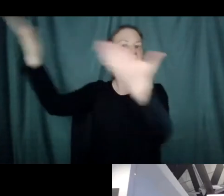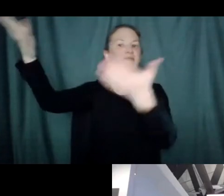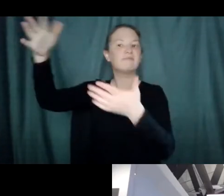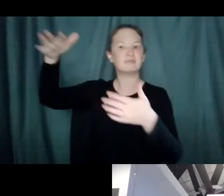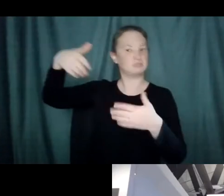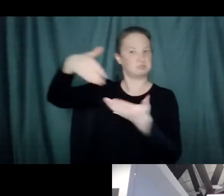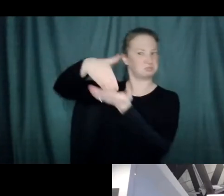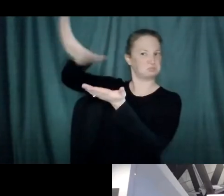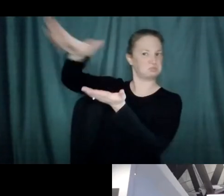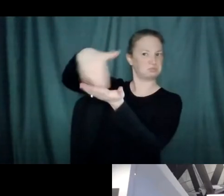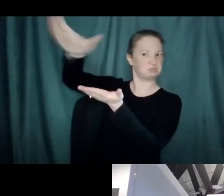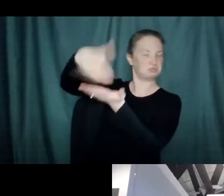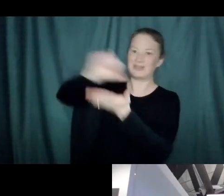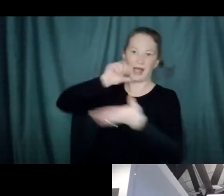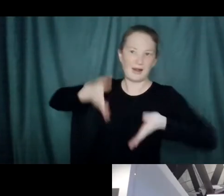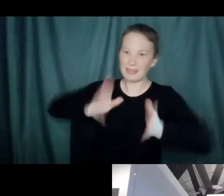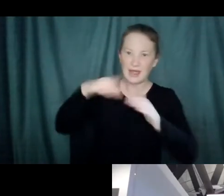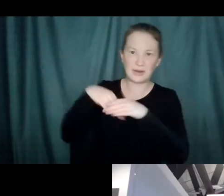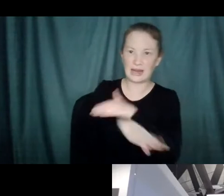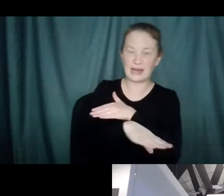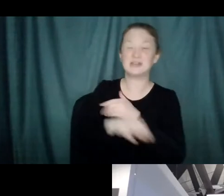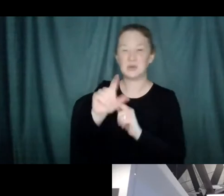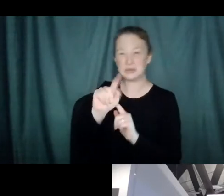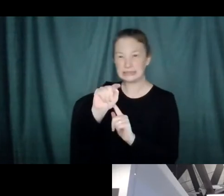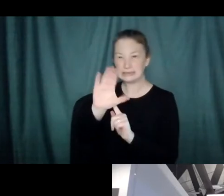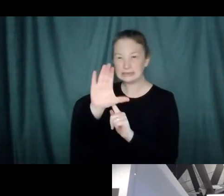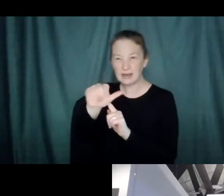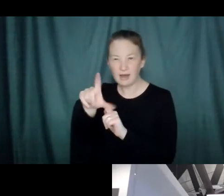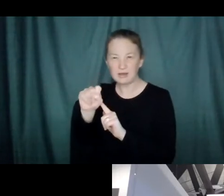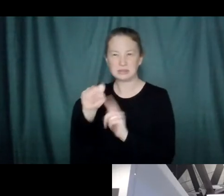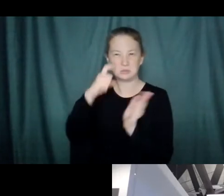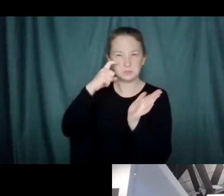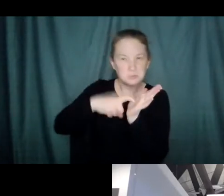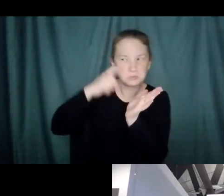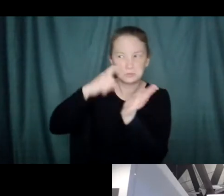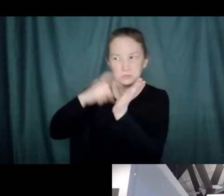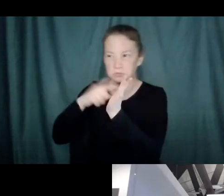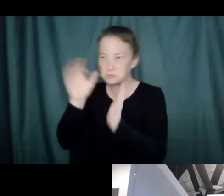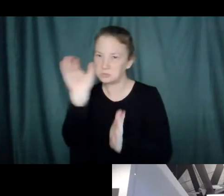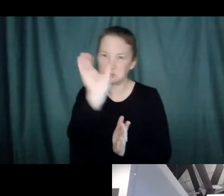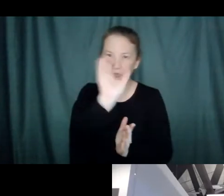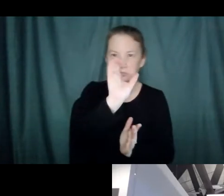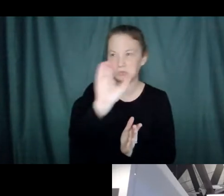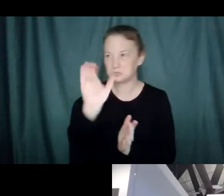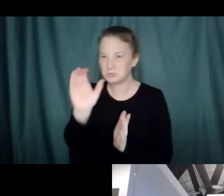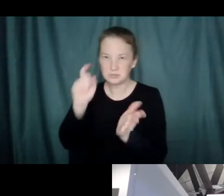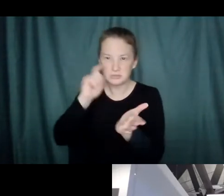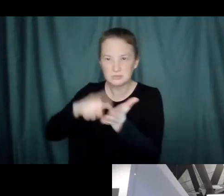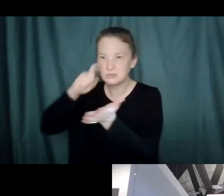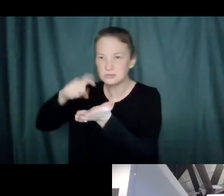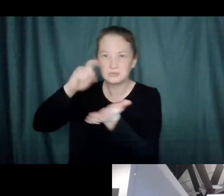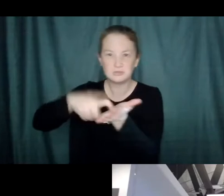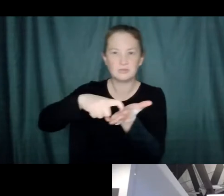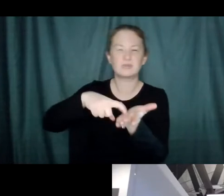these T cells then look at the garbage on these amoeba-like macrophages and dendritic cells. They